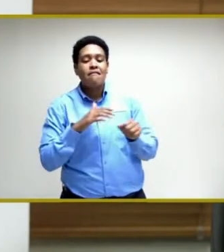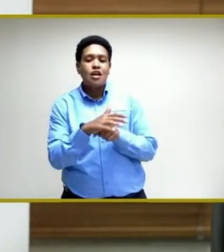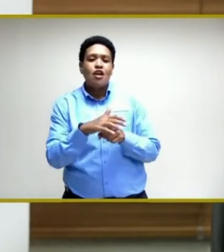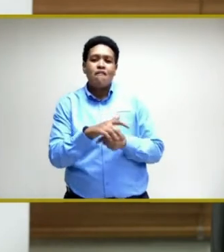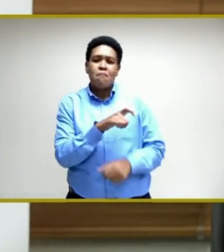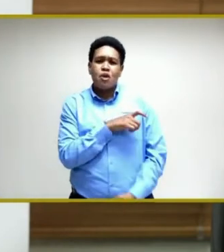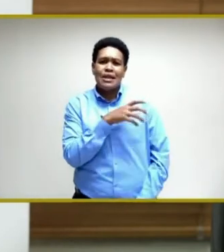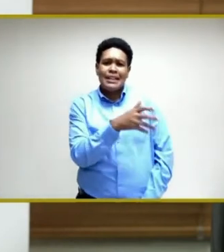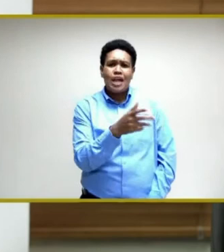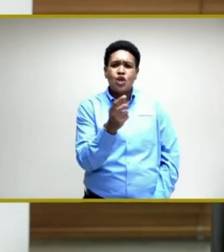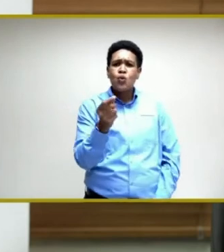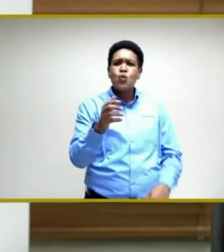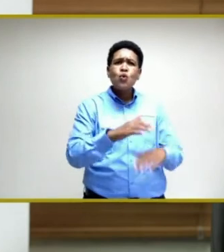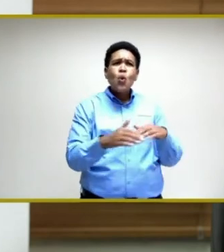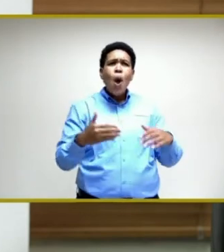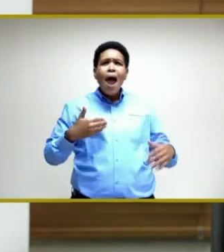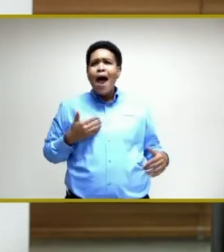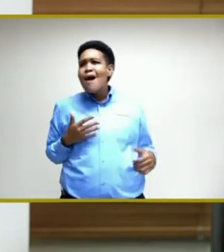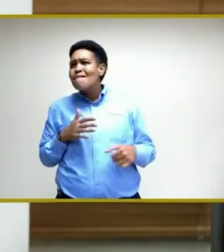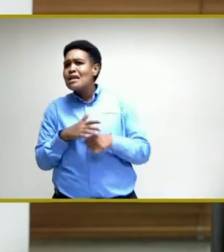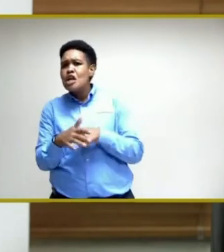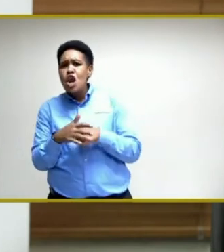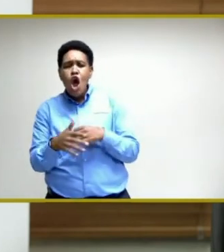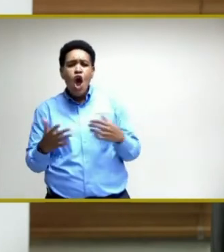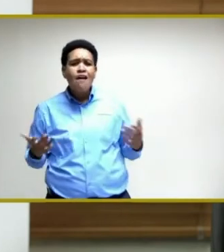to do it. You don't have enough, you know,